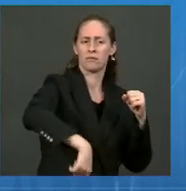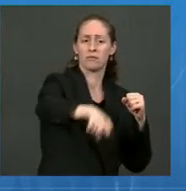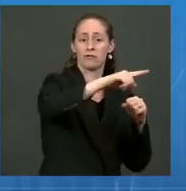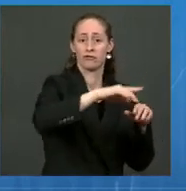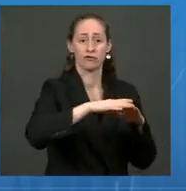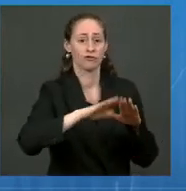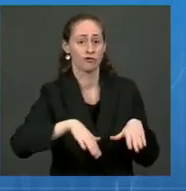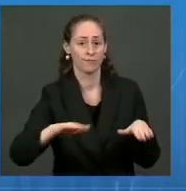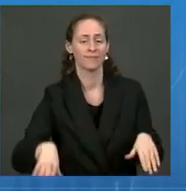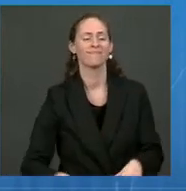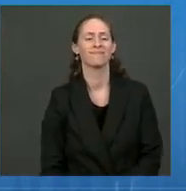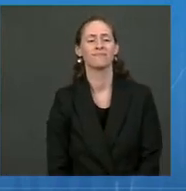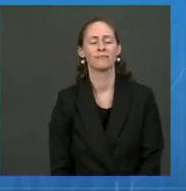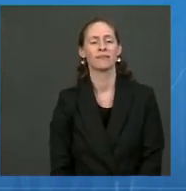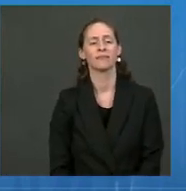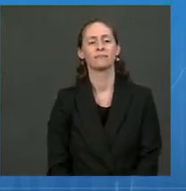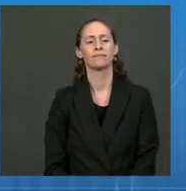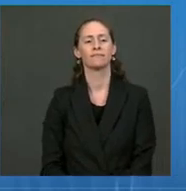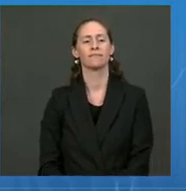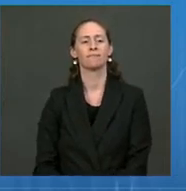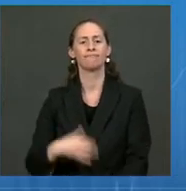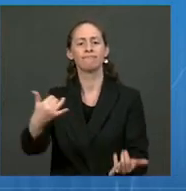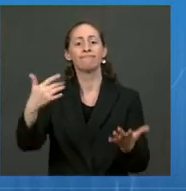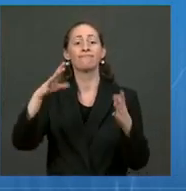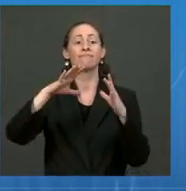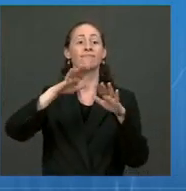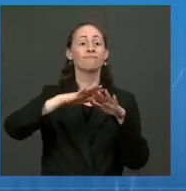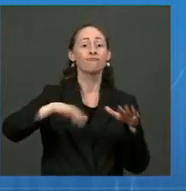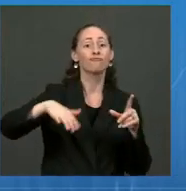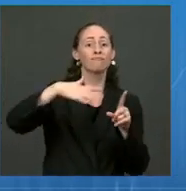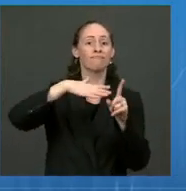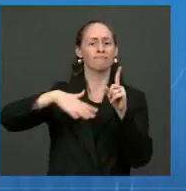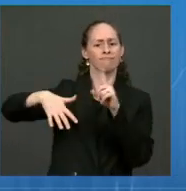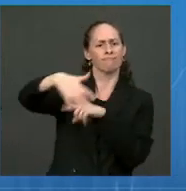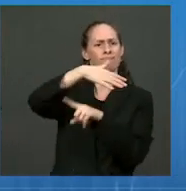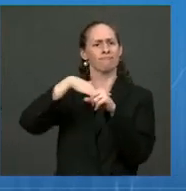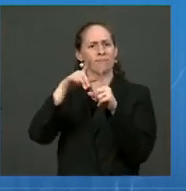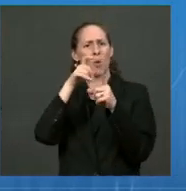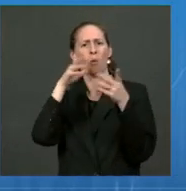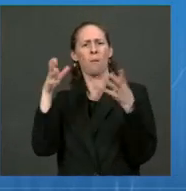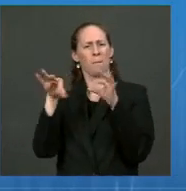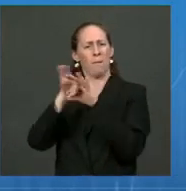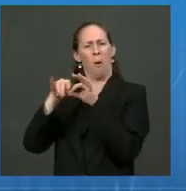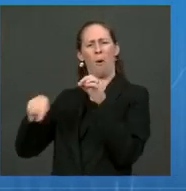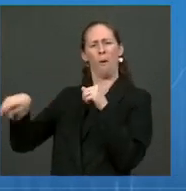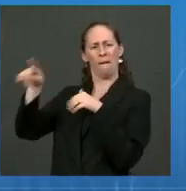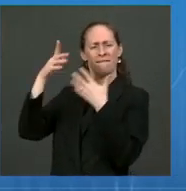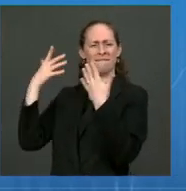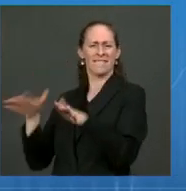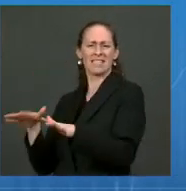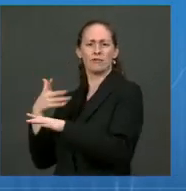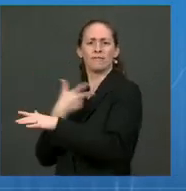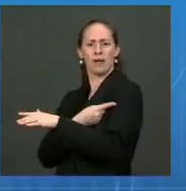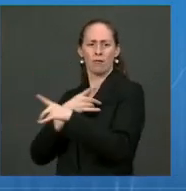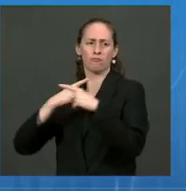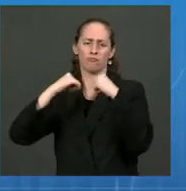Surrounding our children with people who are vaccinated helps protect them against COVID-19. It's important that we continue to vaccinate